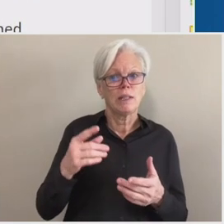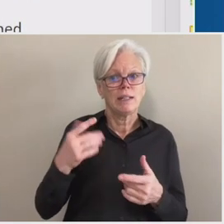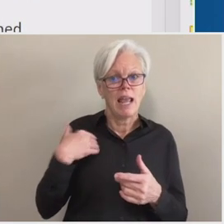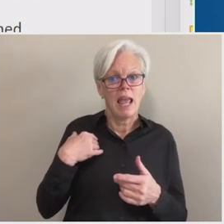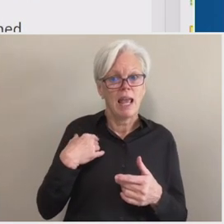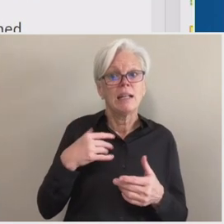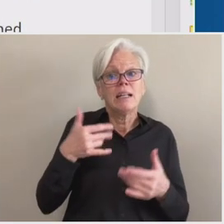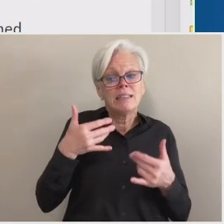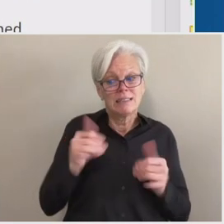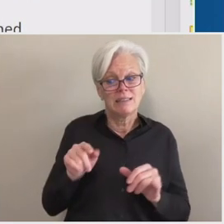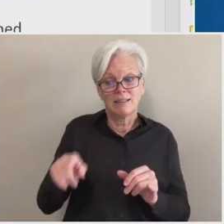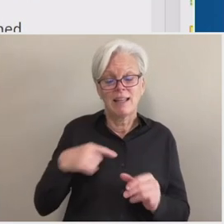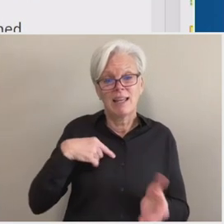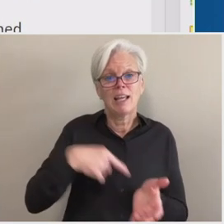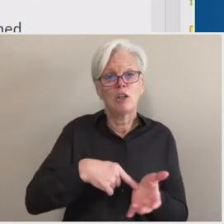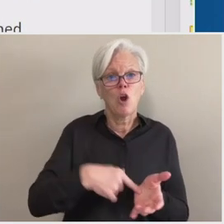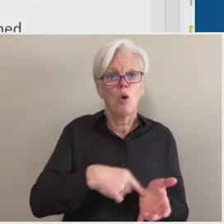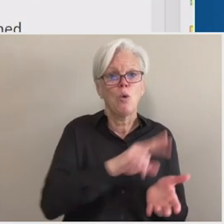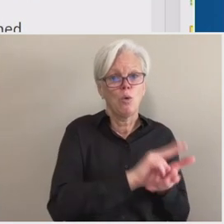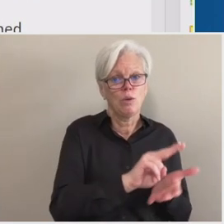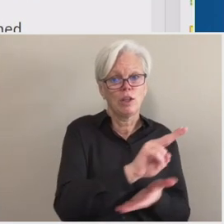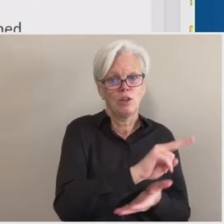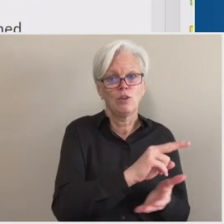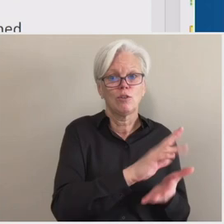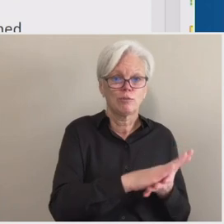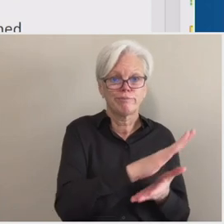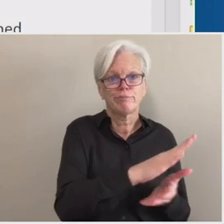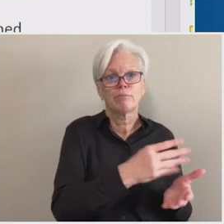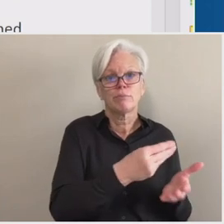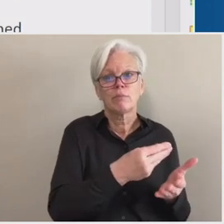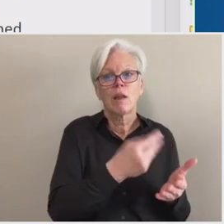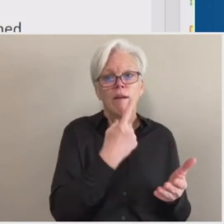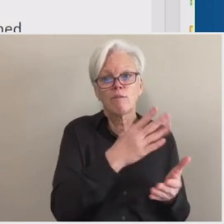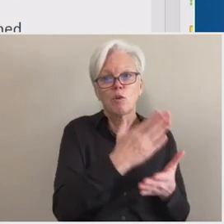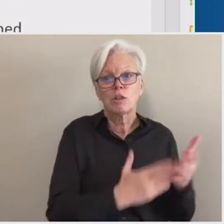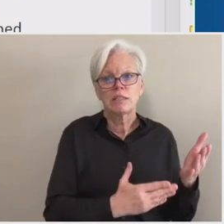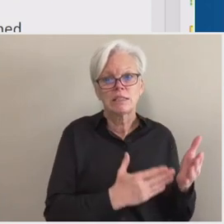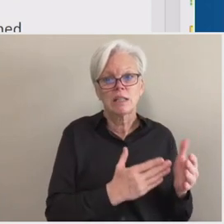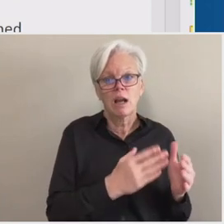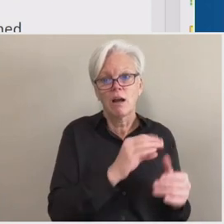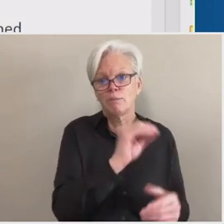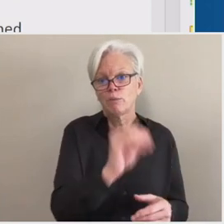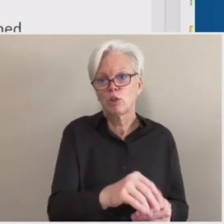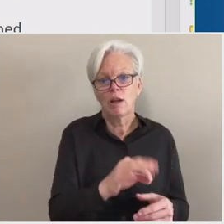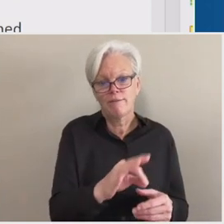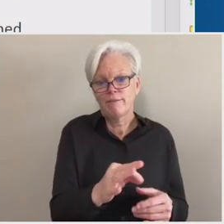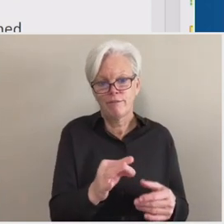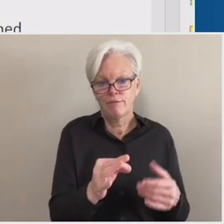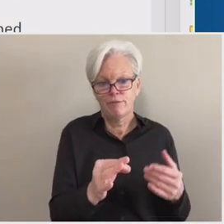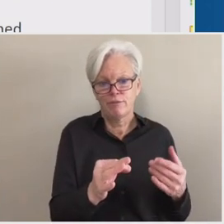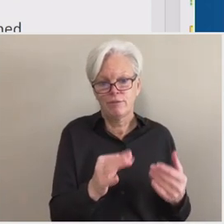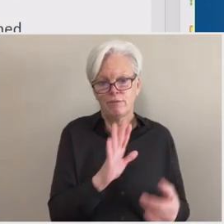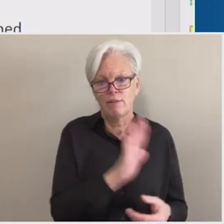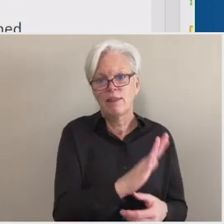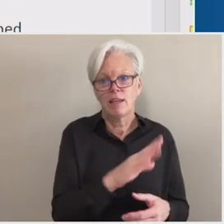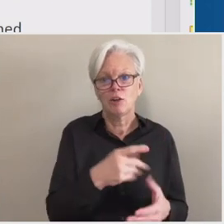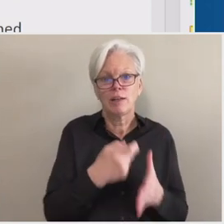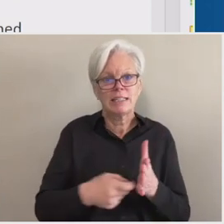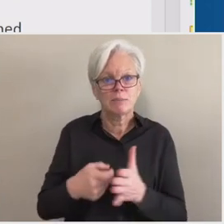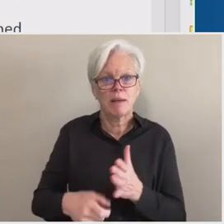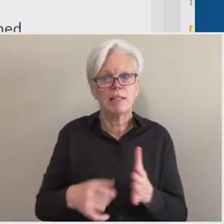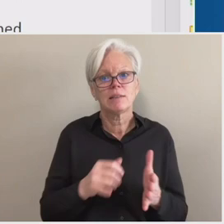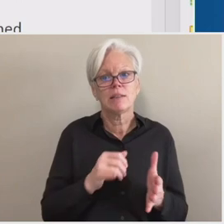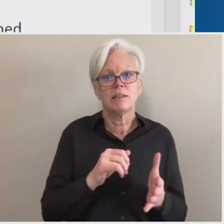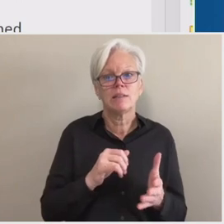position where they owe the institution for some portion of their expenses that they, for example,